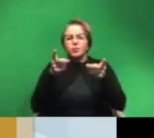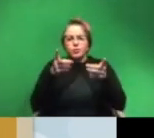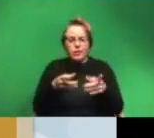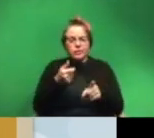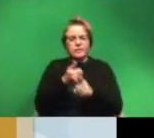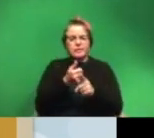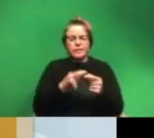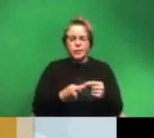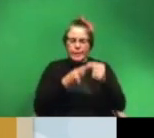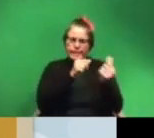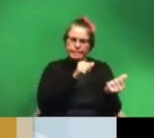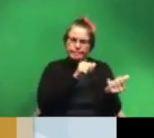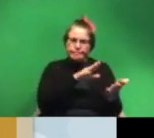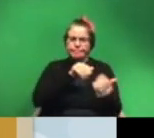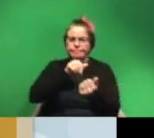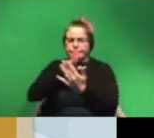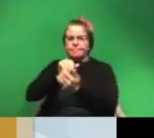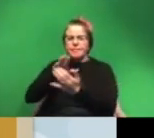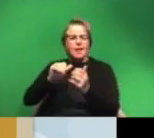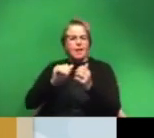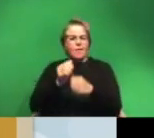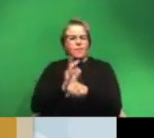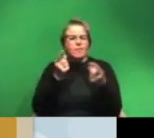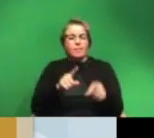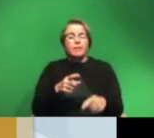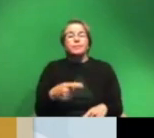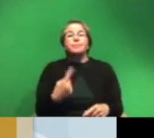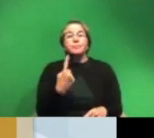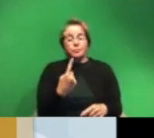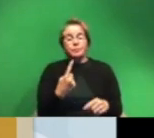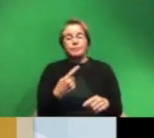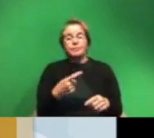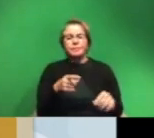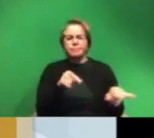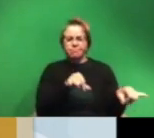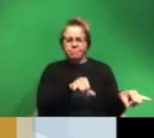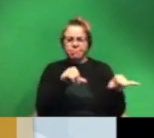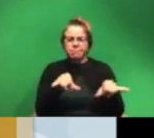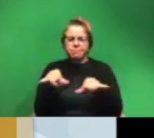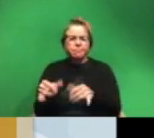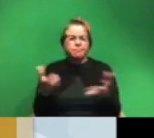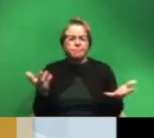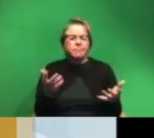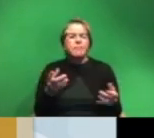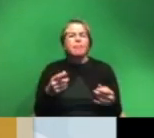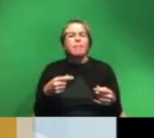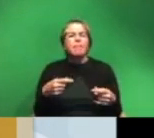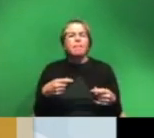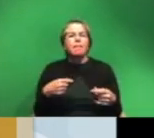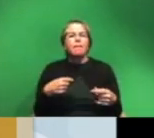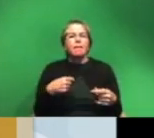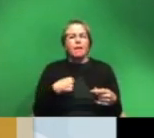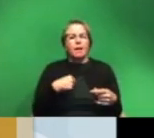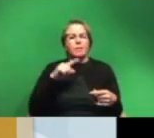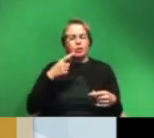unique approaches to making the films happen but one thing that i think i saw in common in them is that it moved me from the space of just being